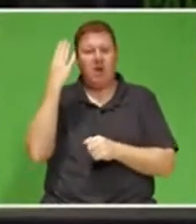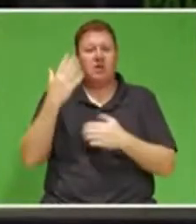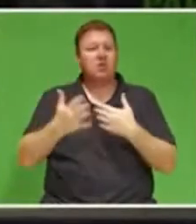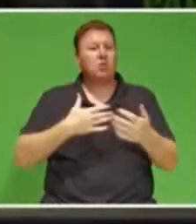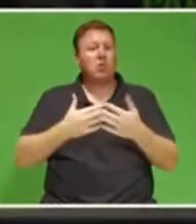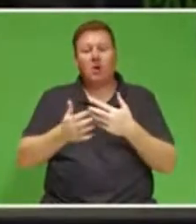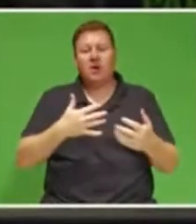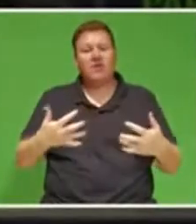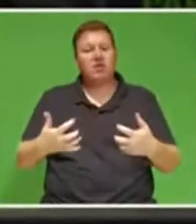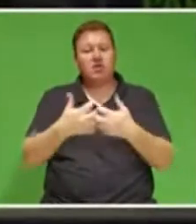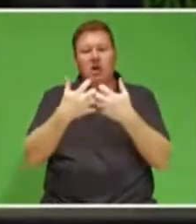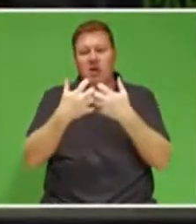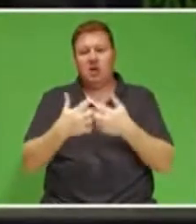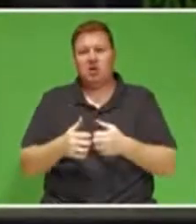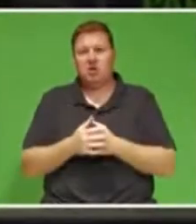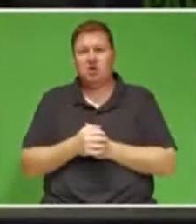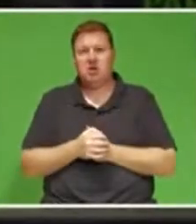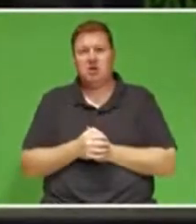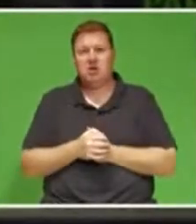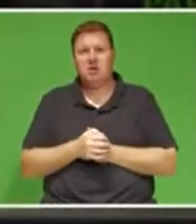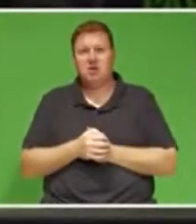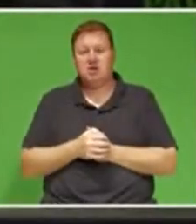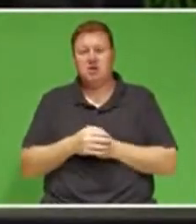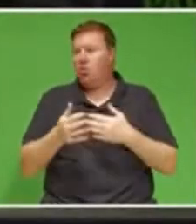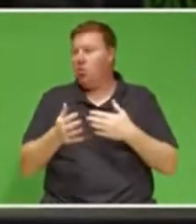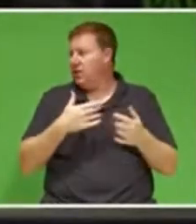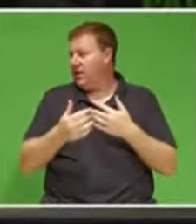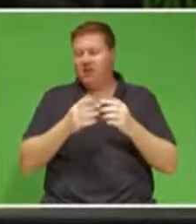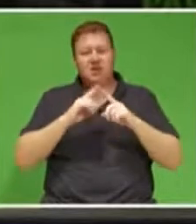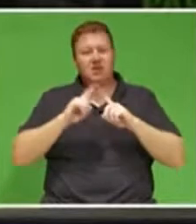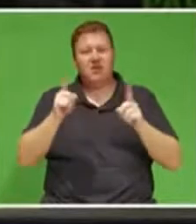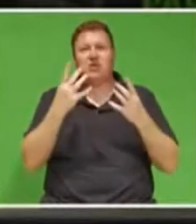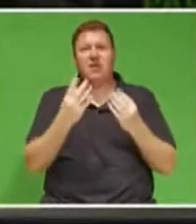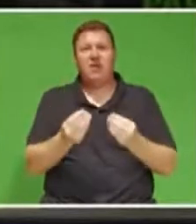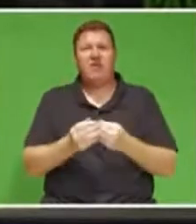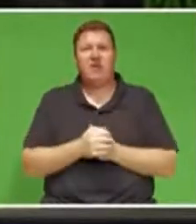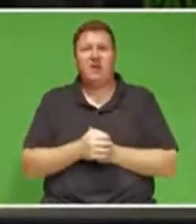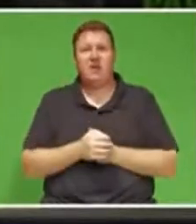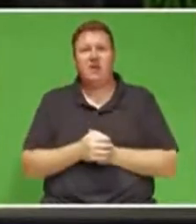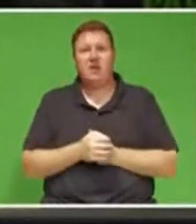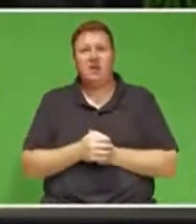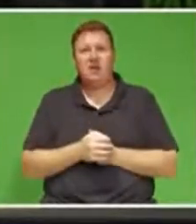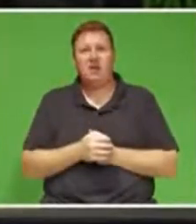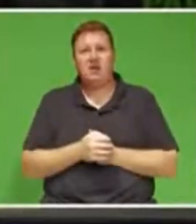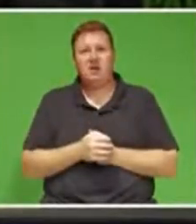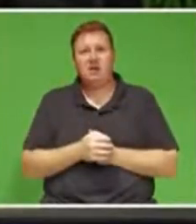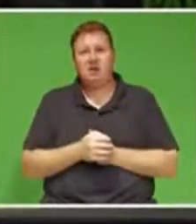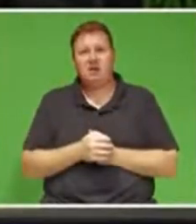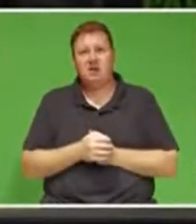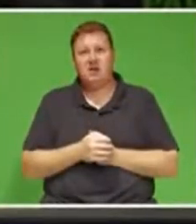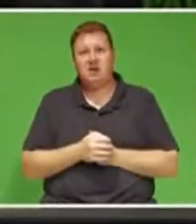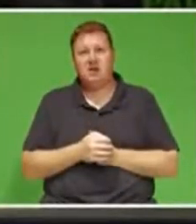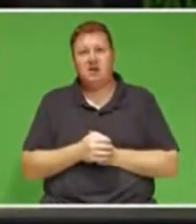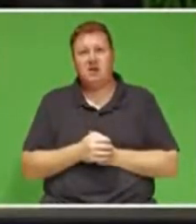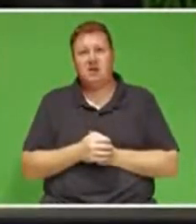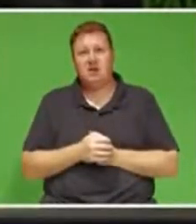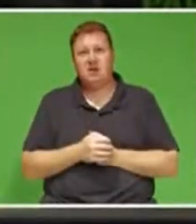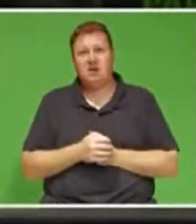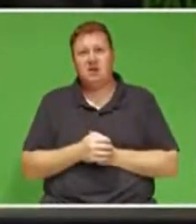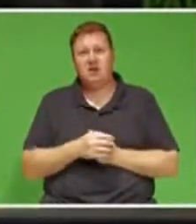challenges, Whatever our differences, Whatever our differences, Whatever